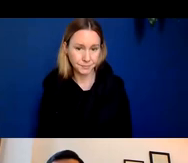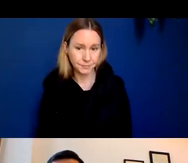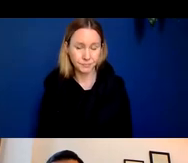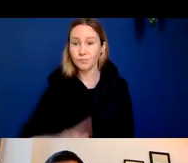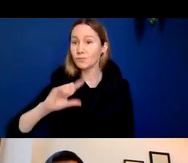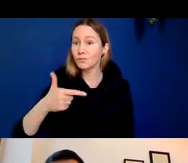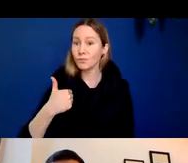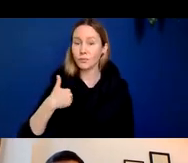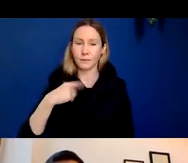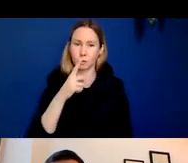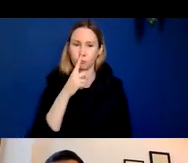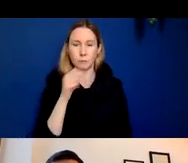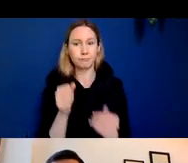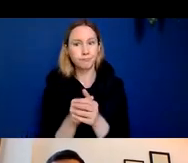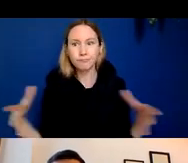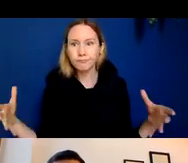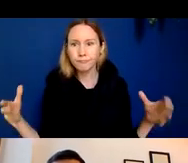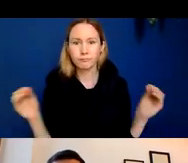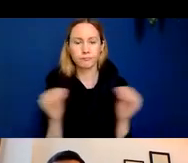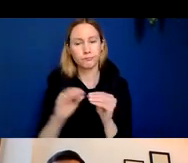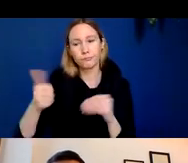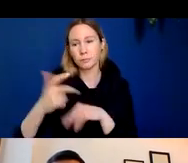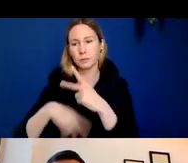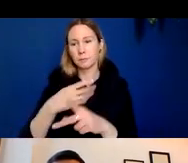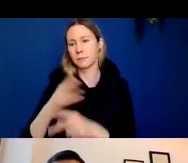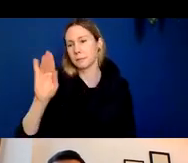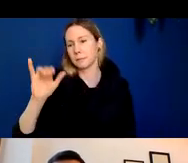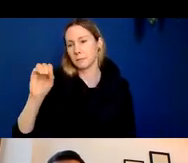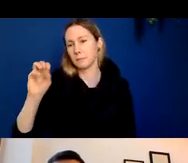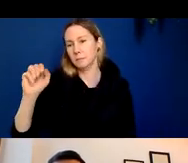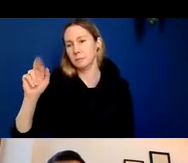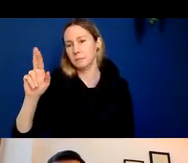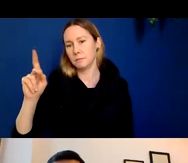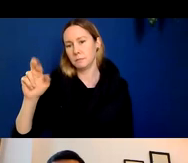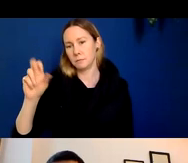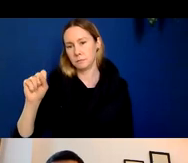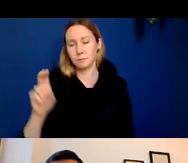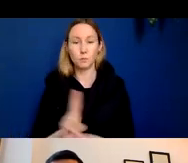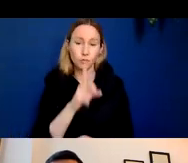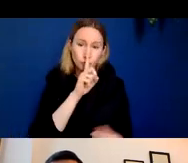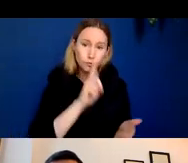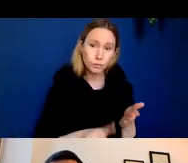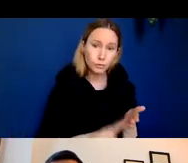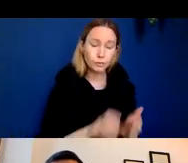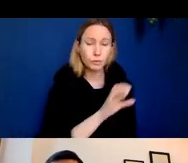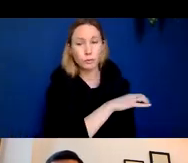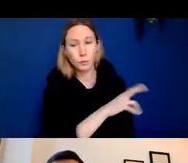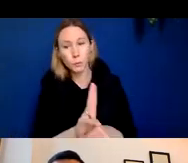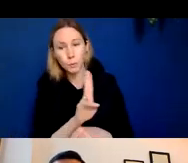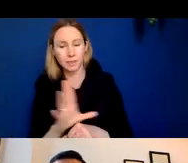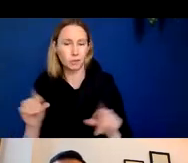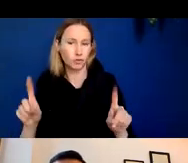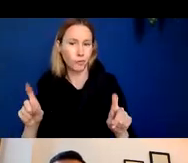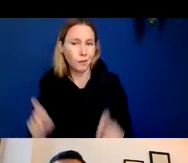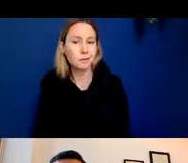been an explosion of other kinds of biomarkers that could theoretically be used in research and clinical use and in clinical trials.